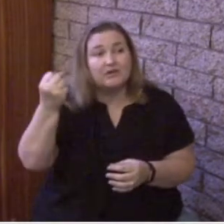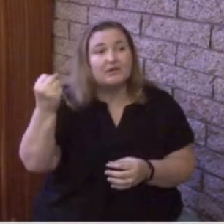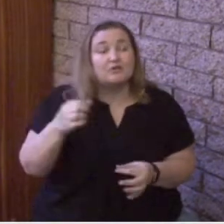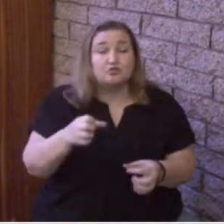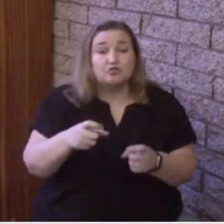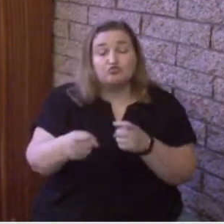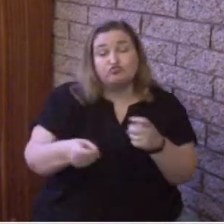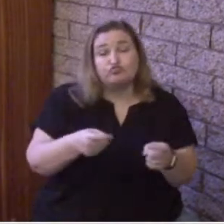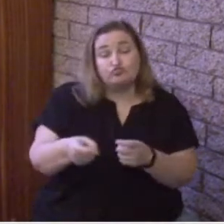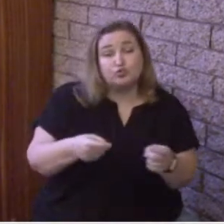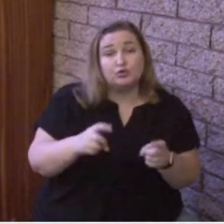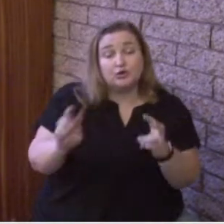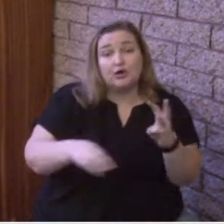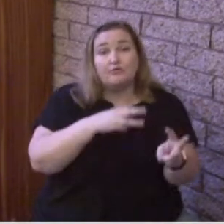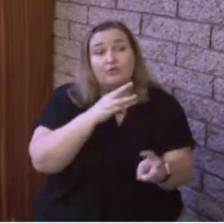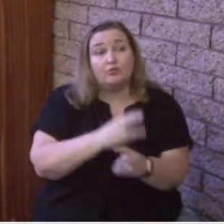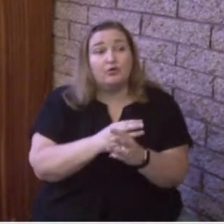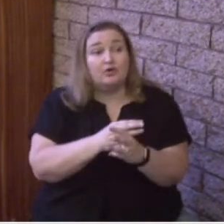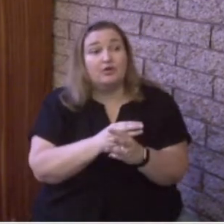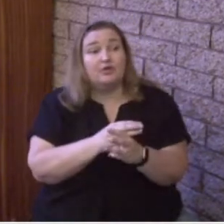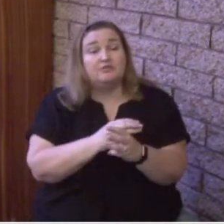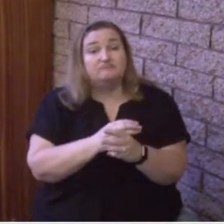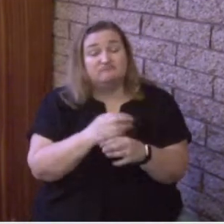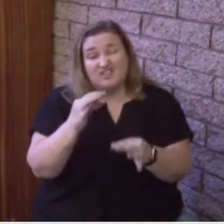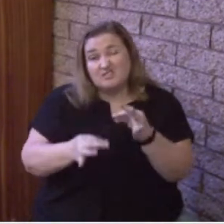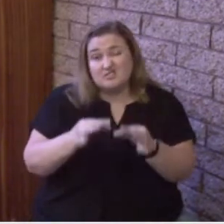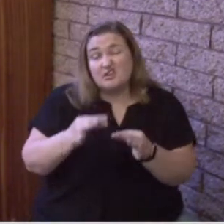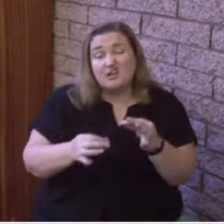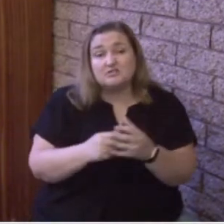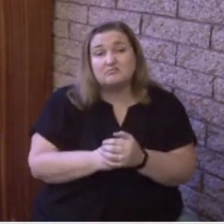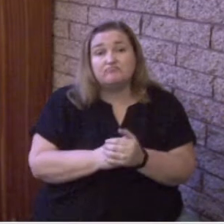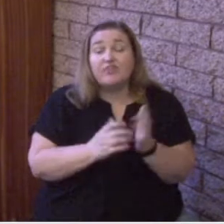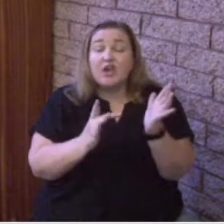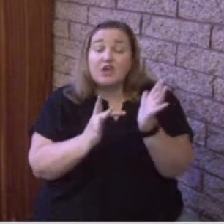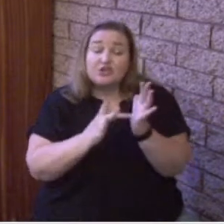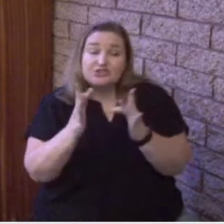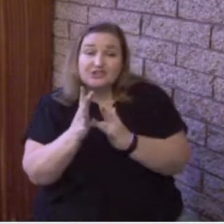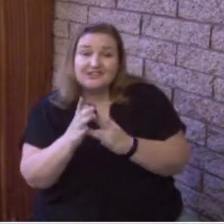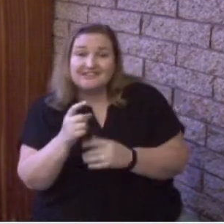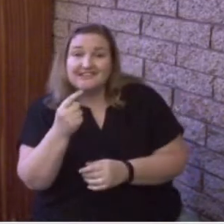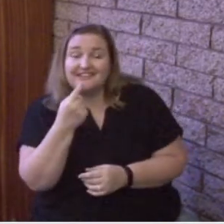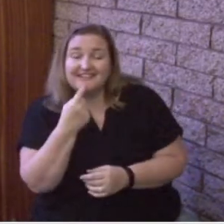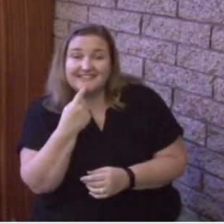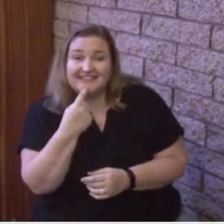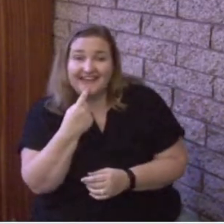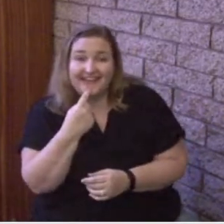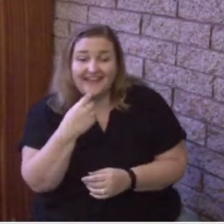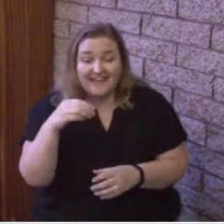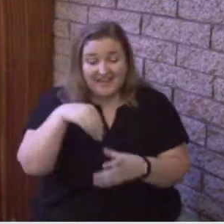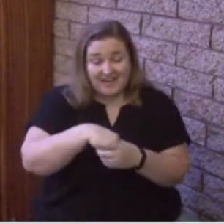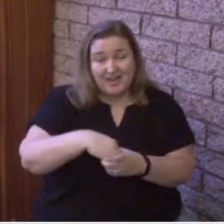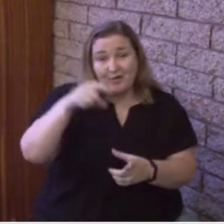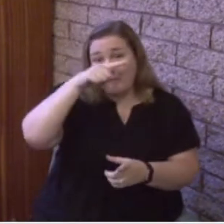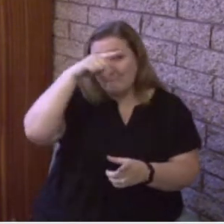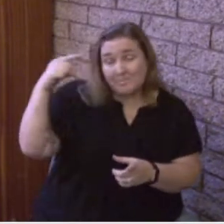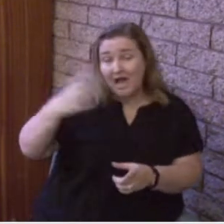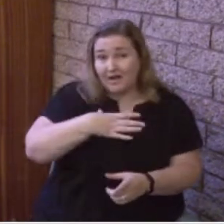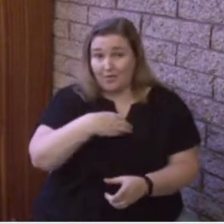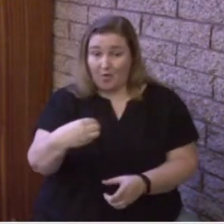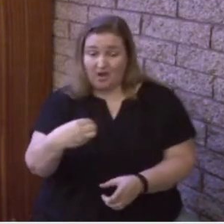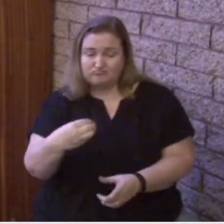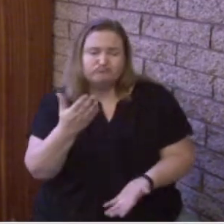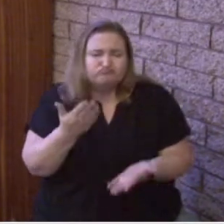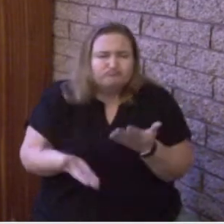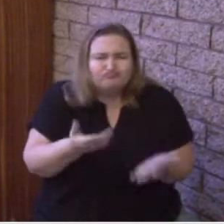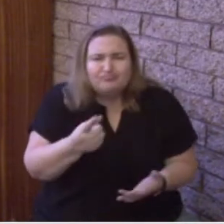Jesus says right here, friends, in black and white, or maybe it's in red if you have that text in the Bible, if you have that type of